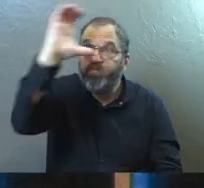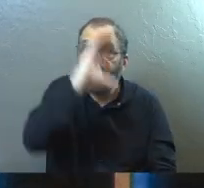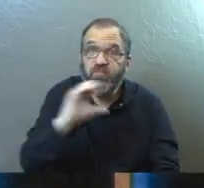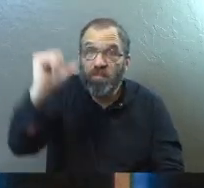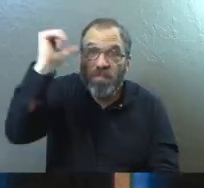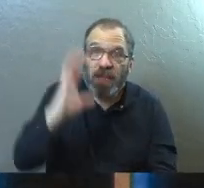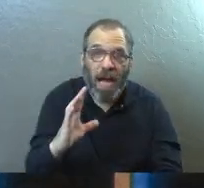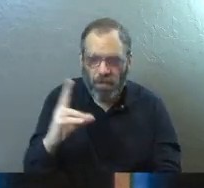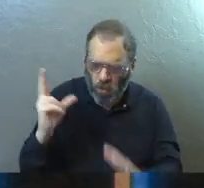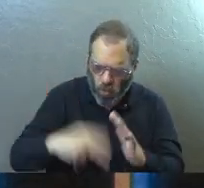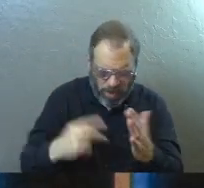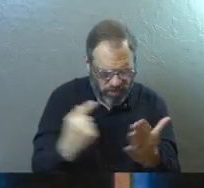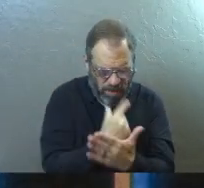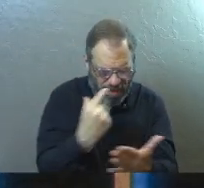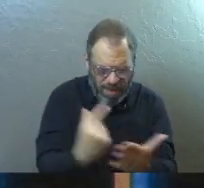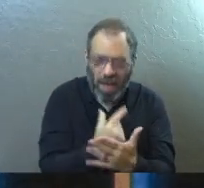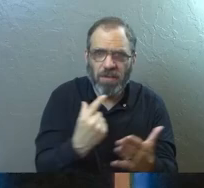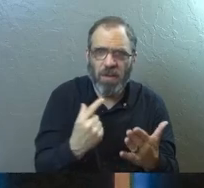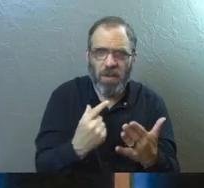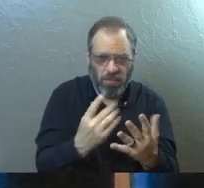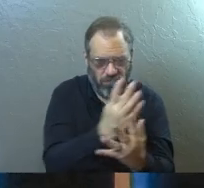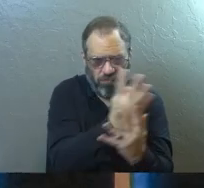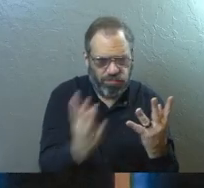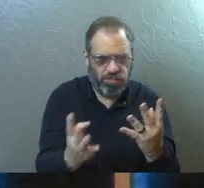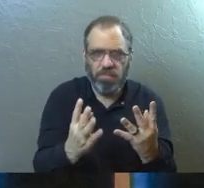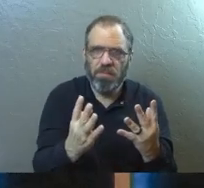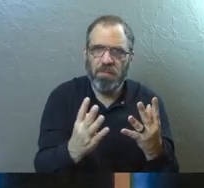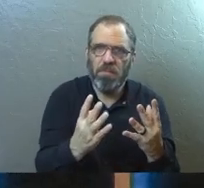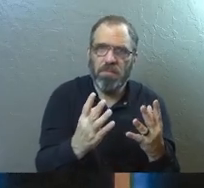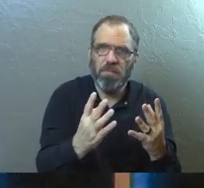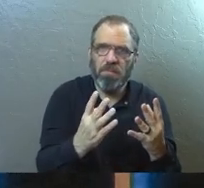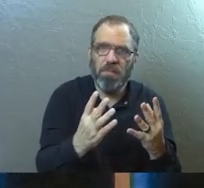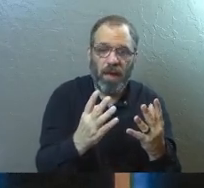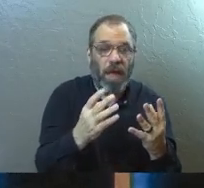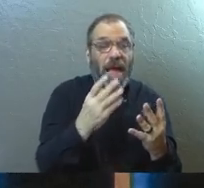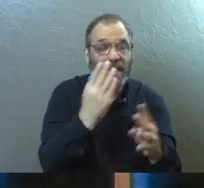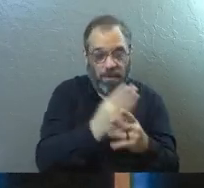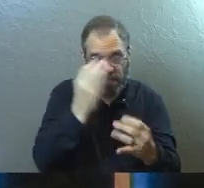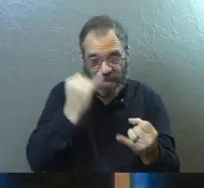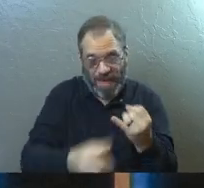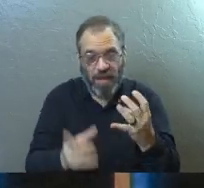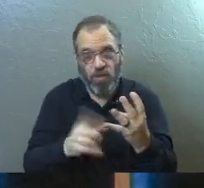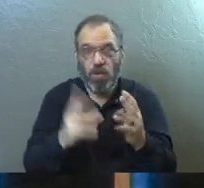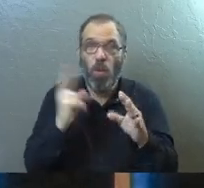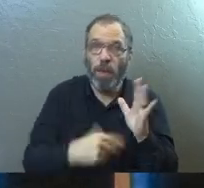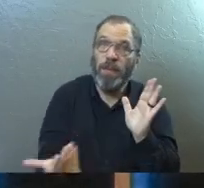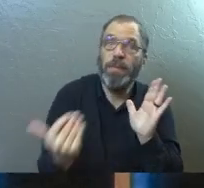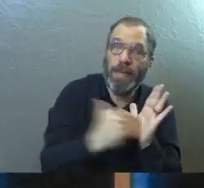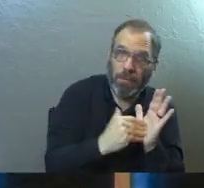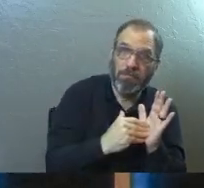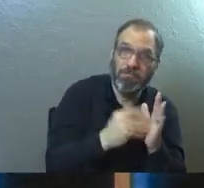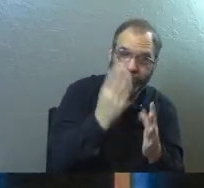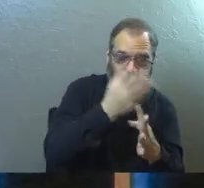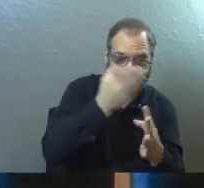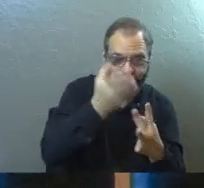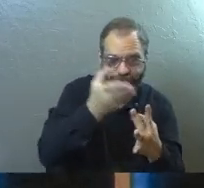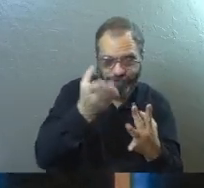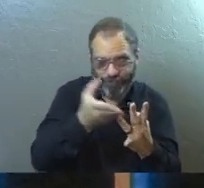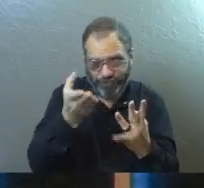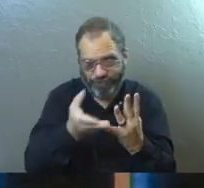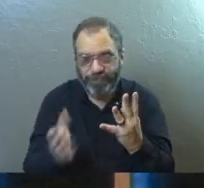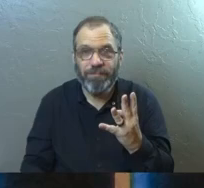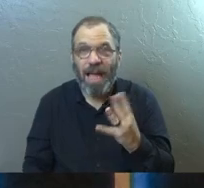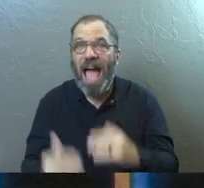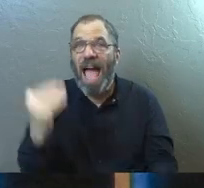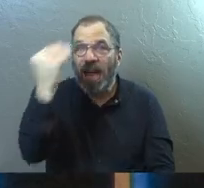today, I would say read the gospel start to finish all four books. And when you get to the end, read them again. And get to